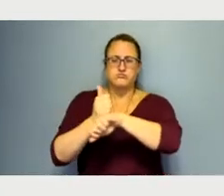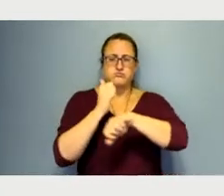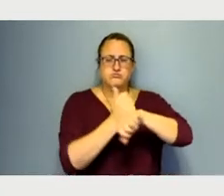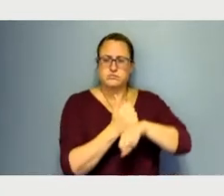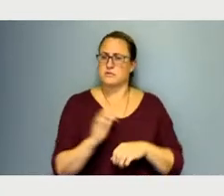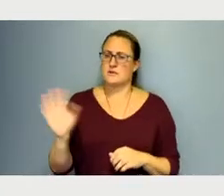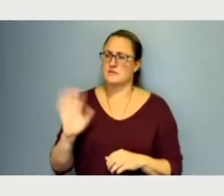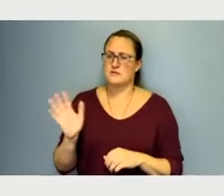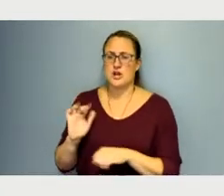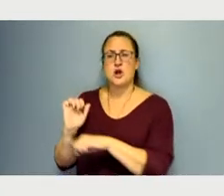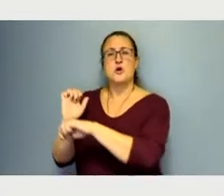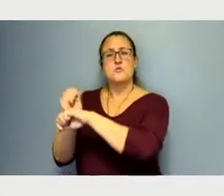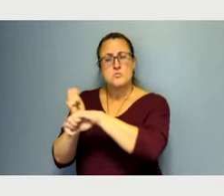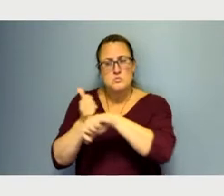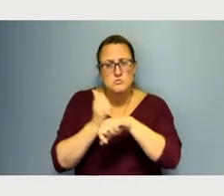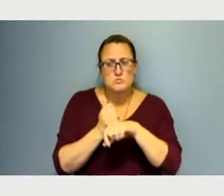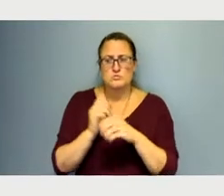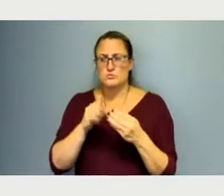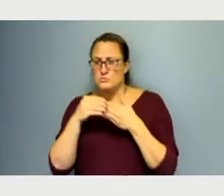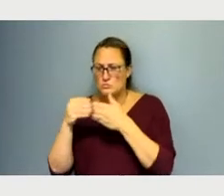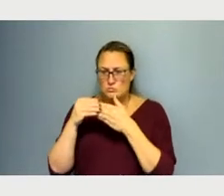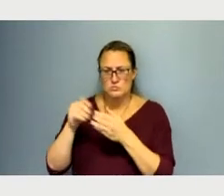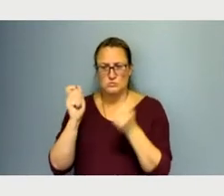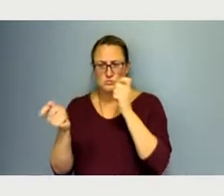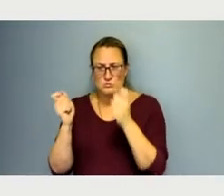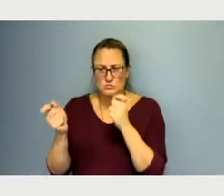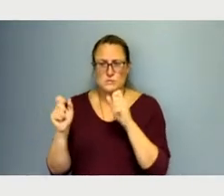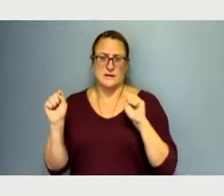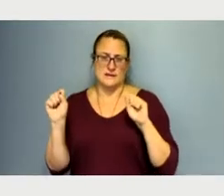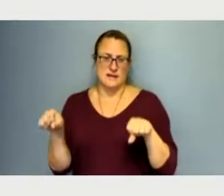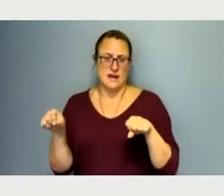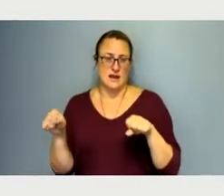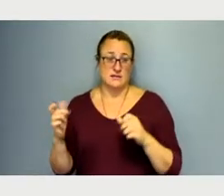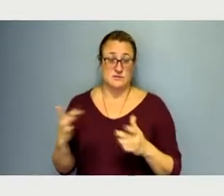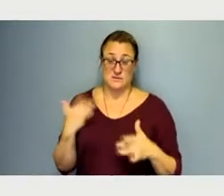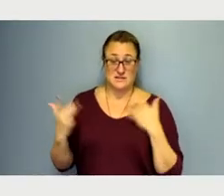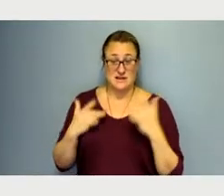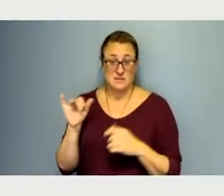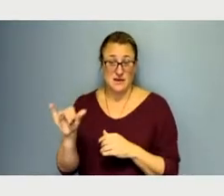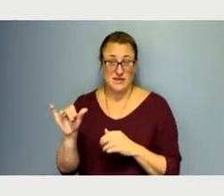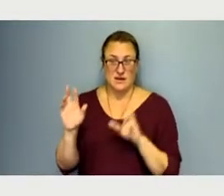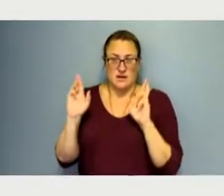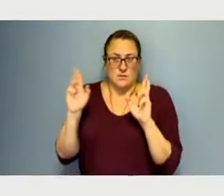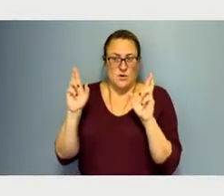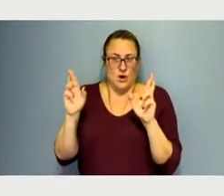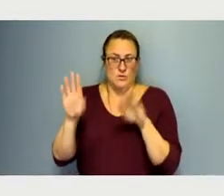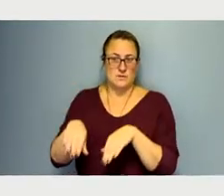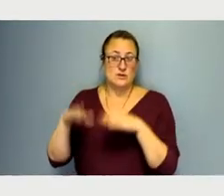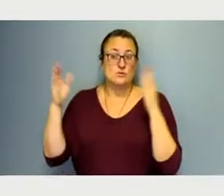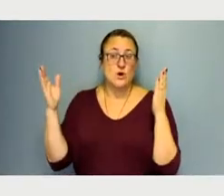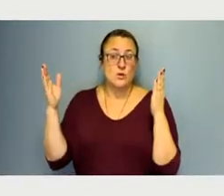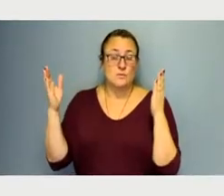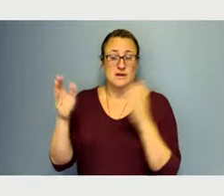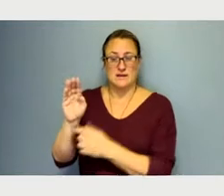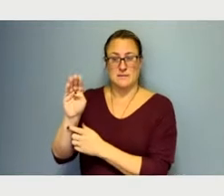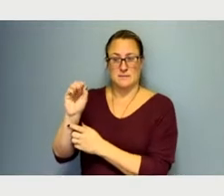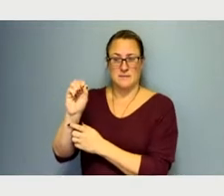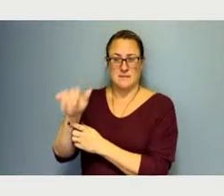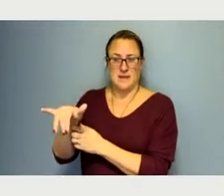type of program. So we're very excited about that. We hope to be able to open those doors at the end of May,